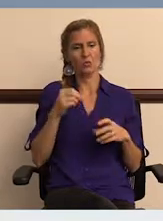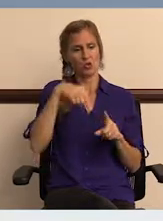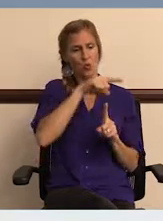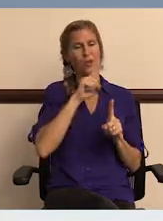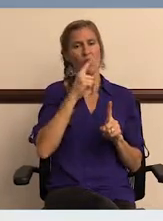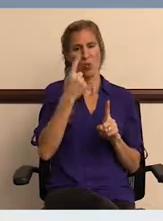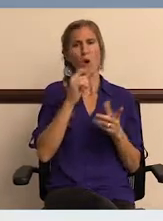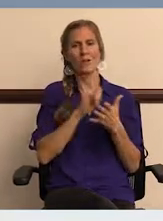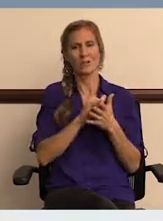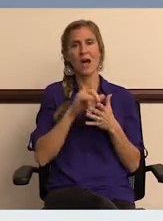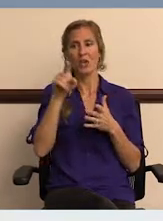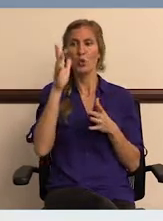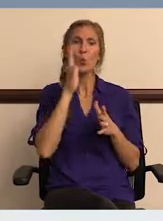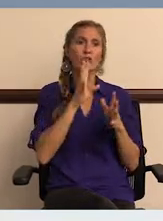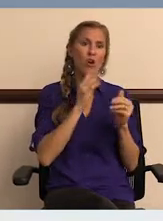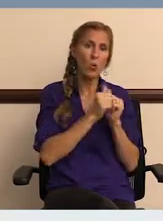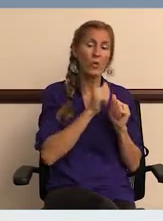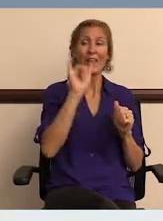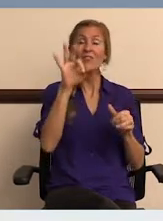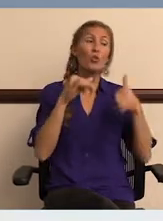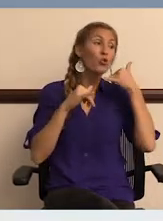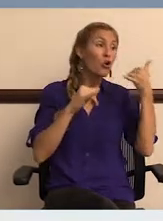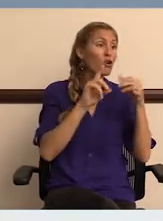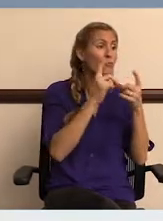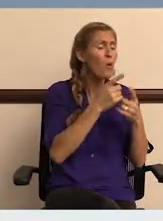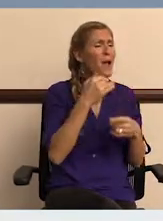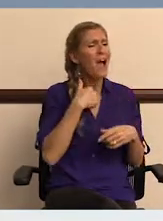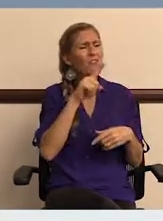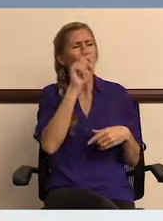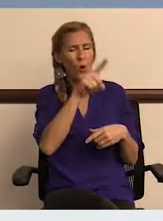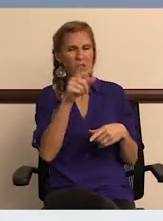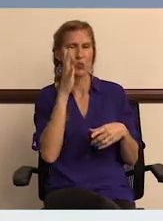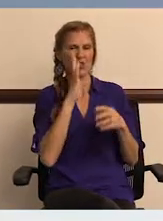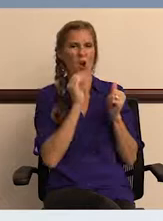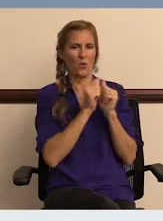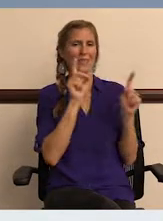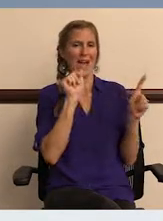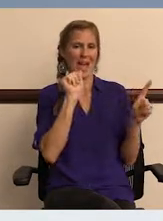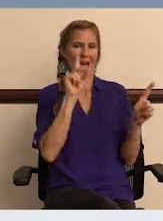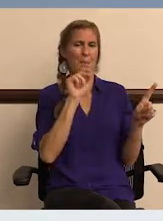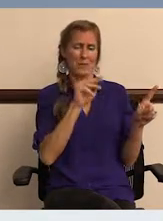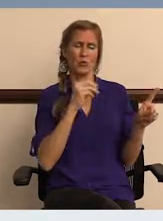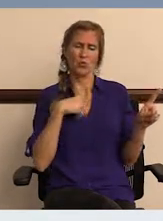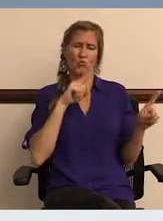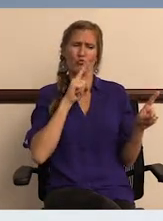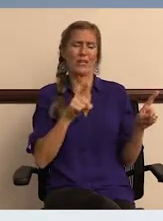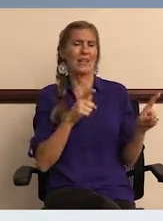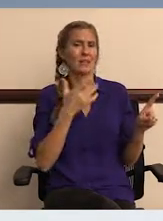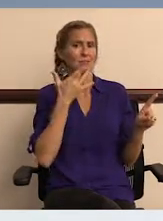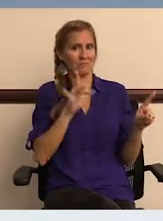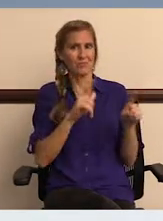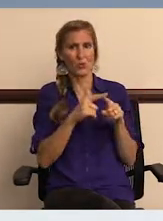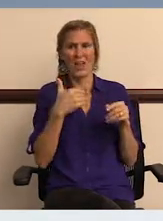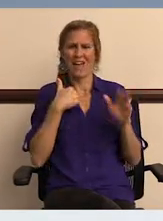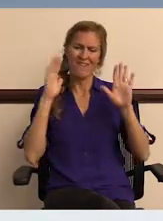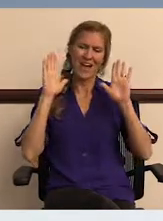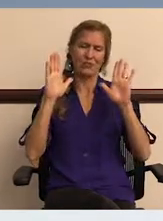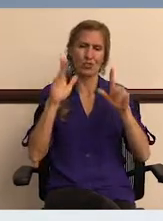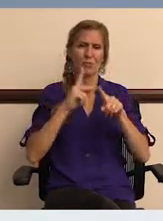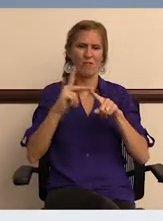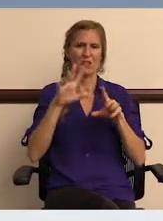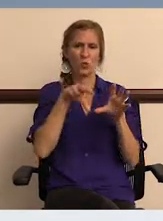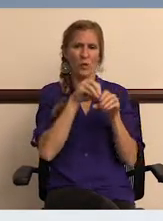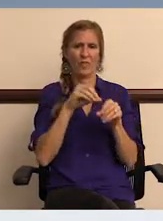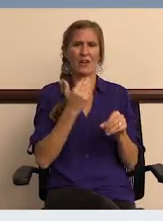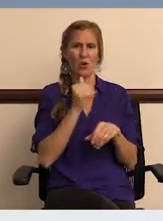customers as well. So they're the ones that you'll talk to if you call the department and have a question. And we're really lucky to have quite a few